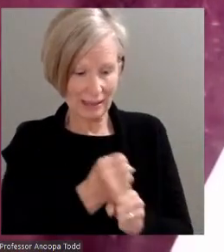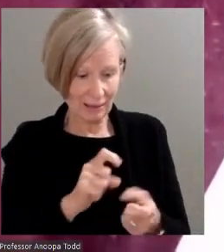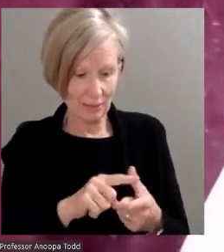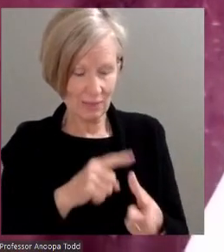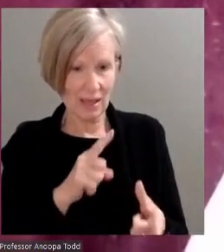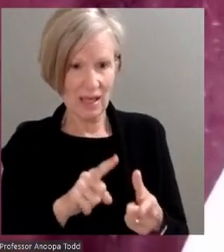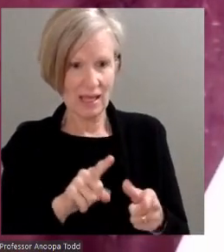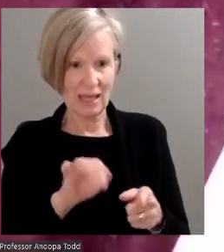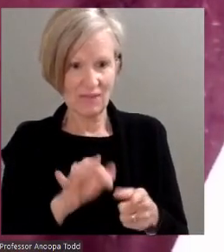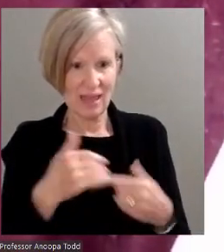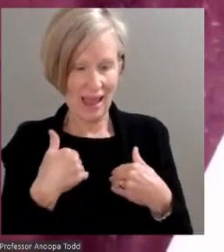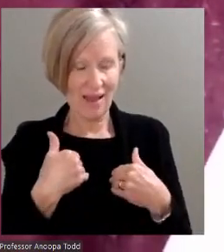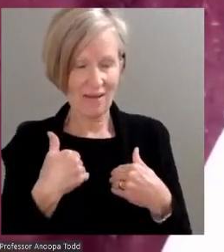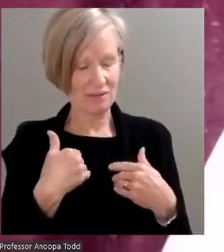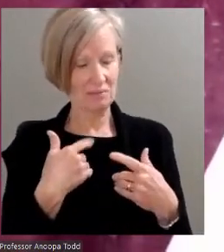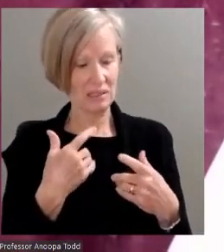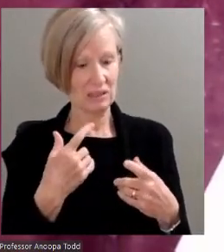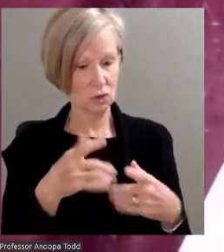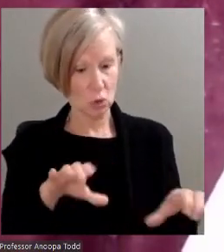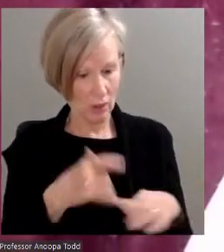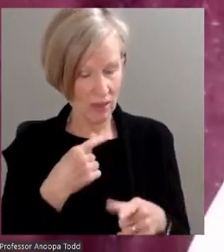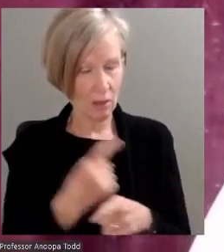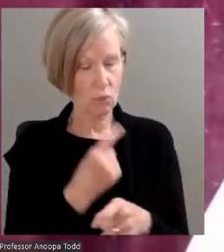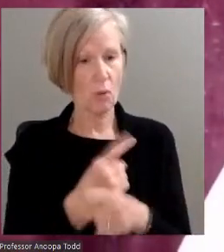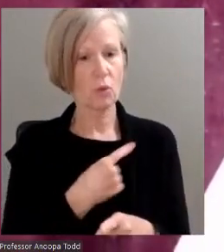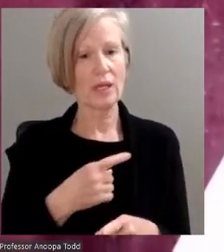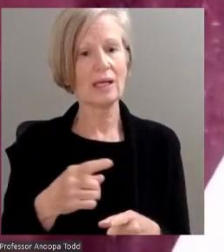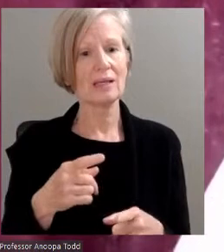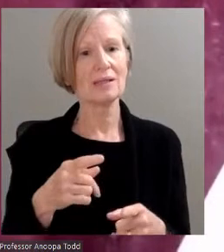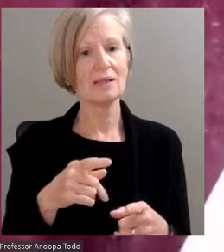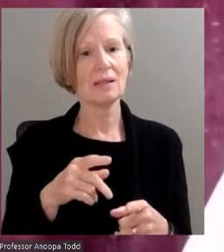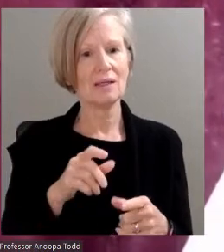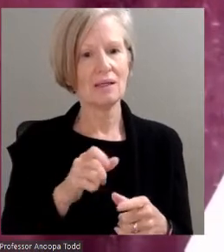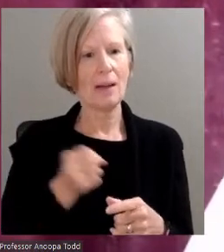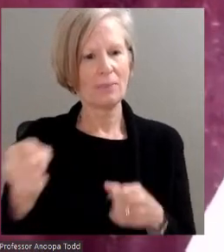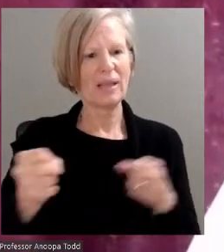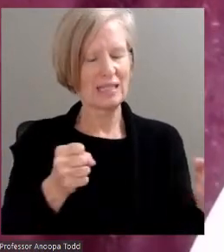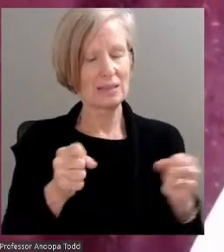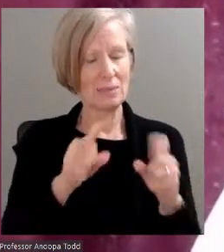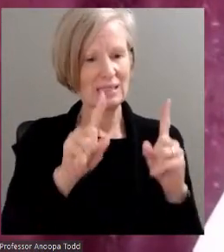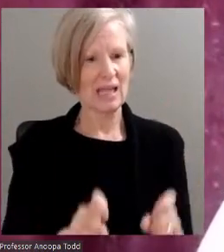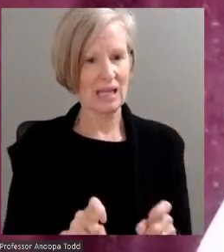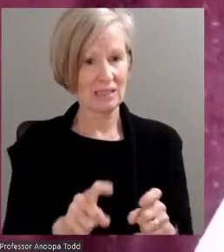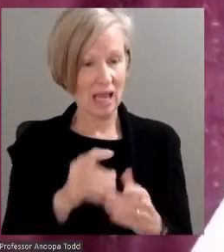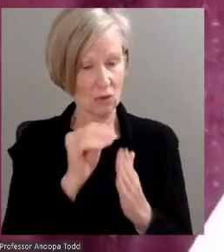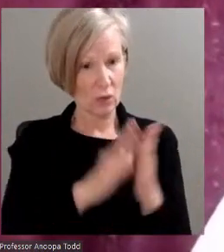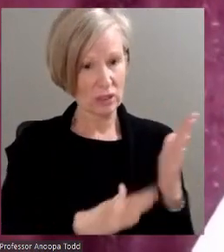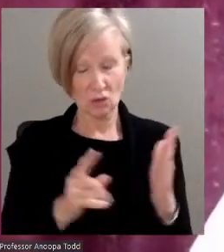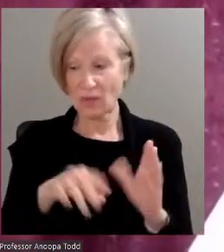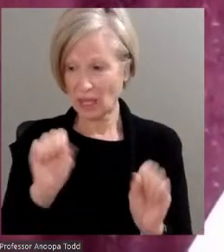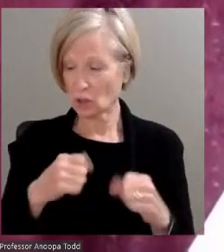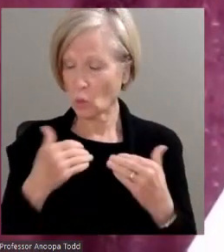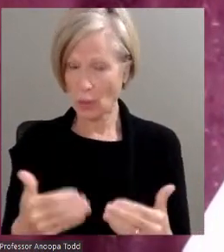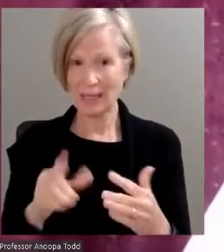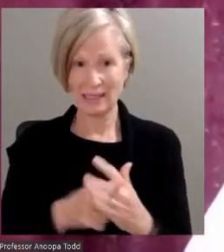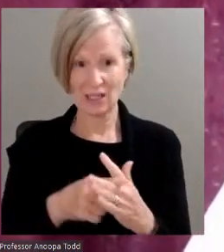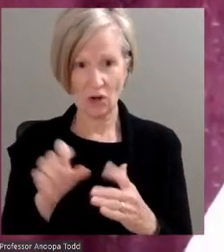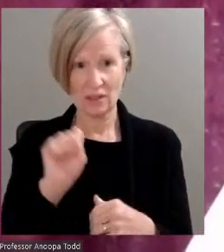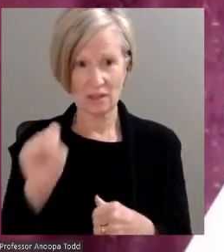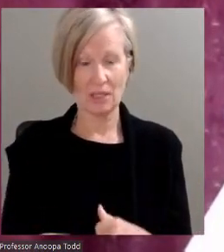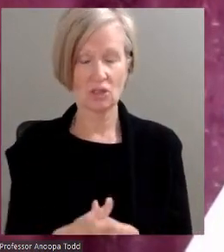applied, taken the appropriate placement test, and registered for classes by the start date, they would be able to start the semester.